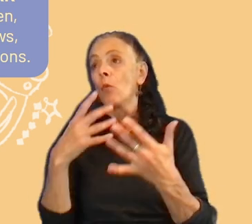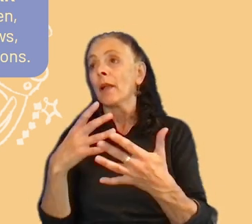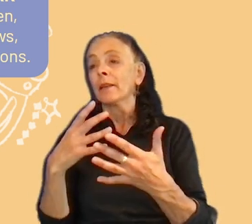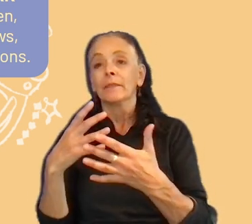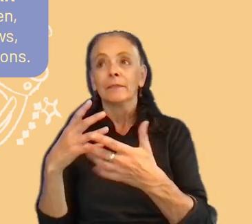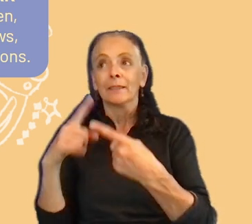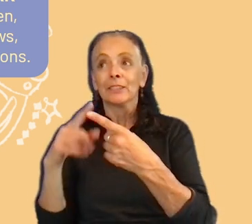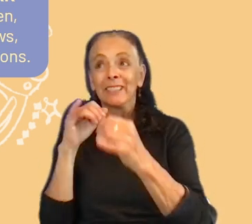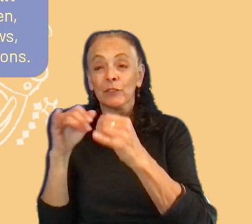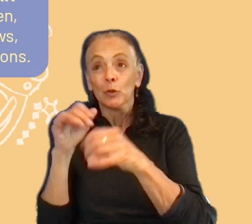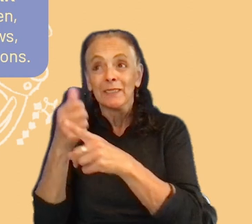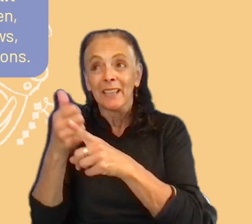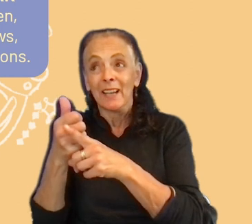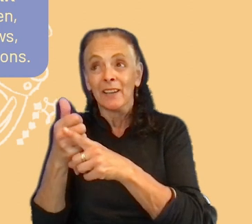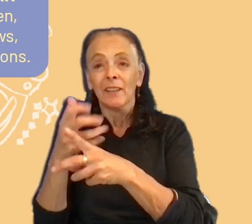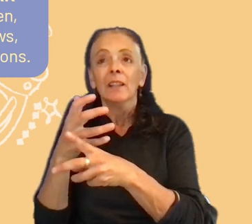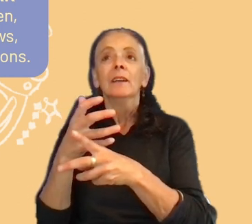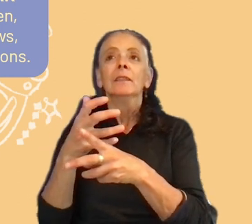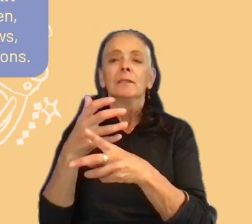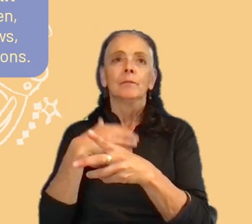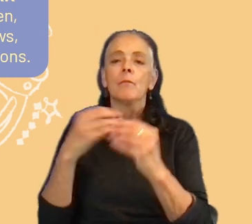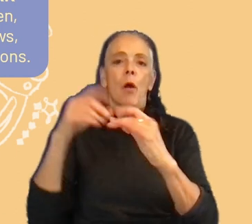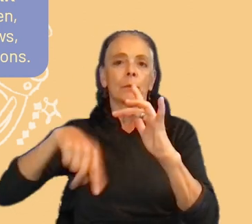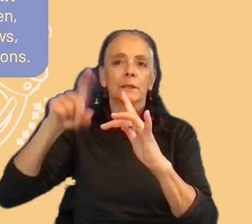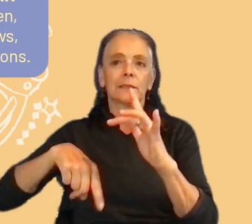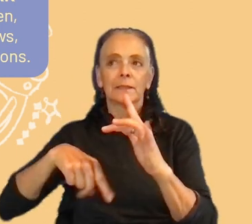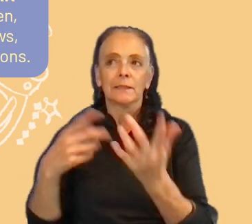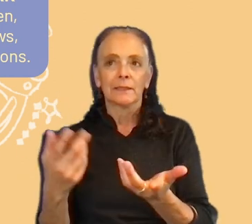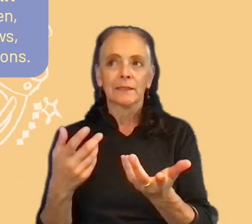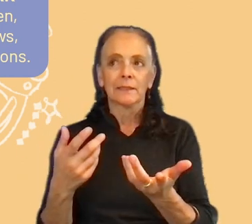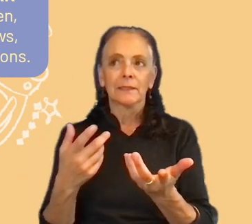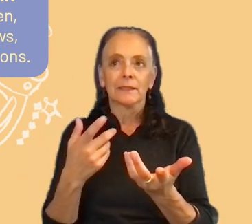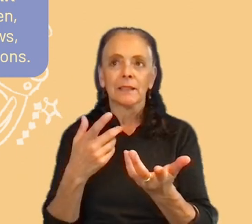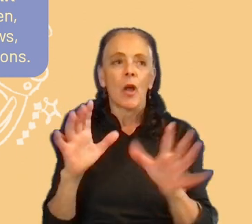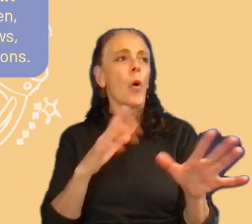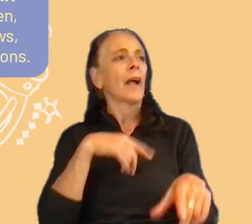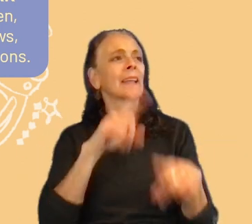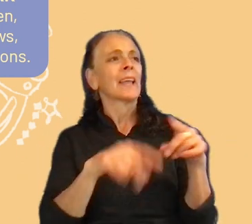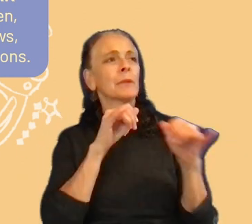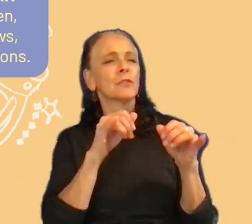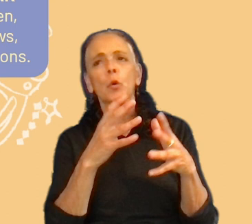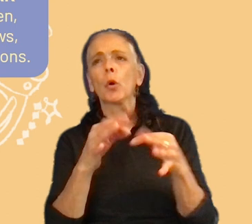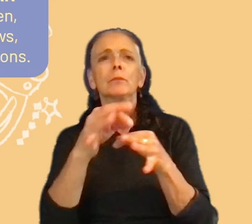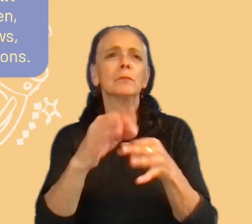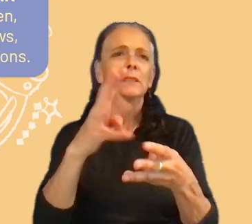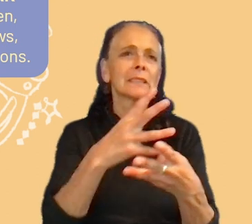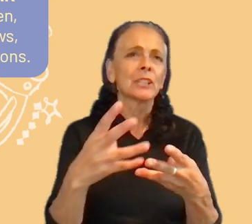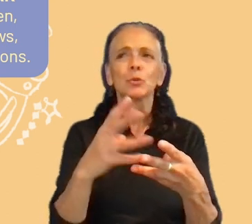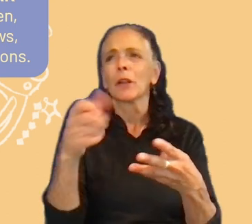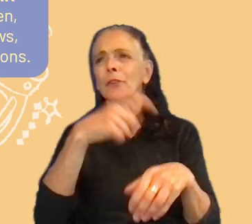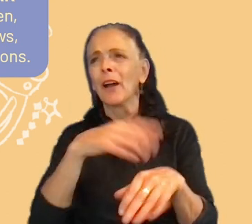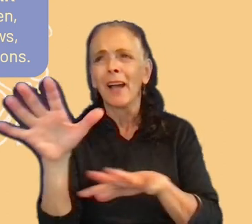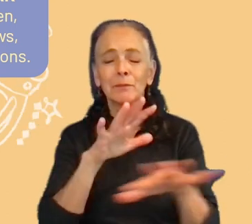uh, say yes to us. So they, oh, no, I cannot be interviewed today. I can schedule another time. Not really.